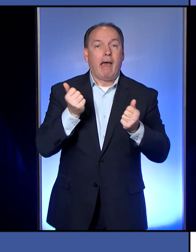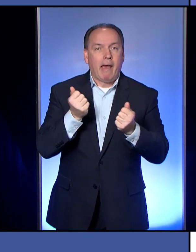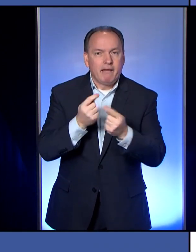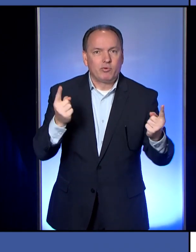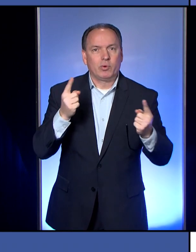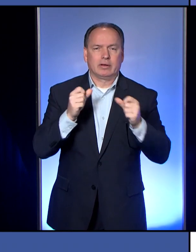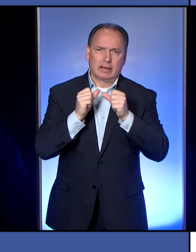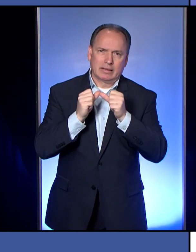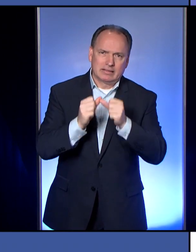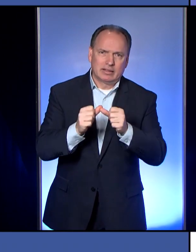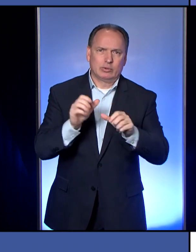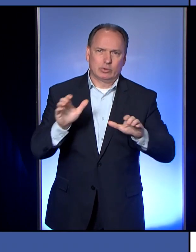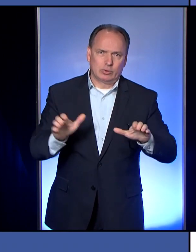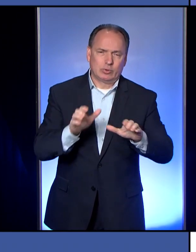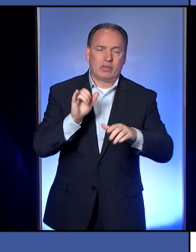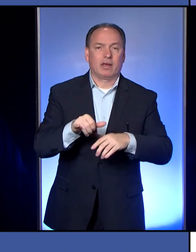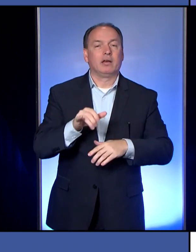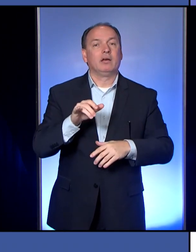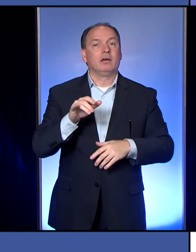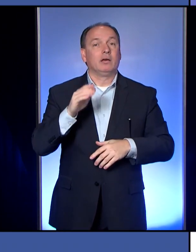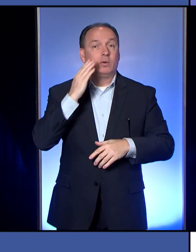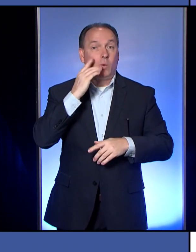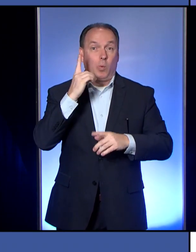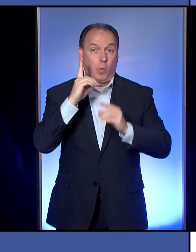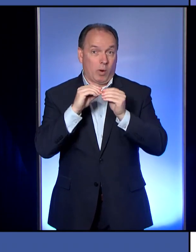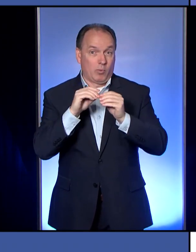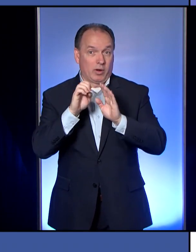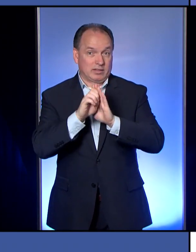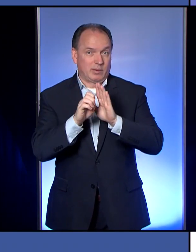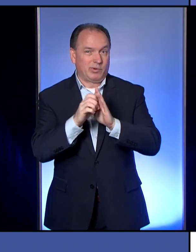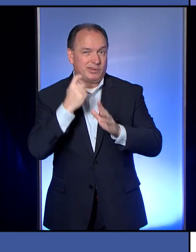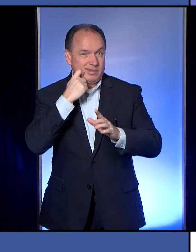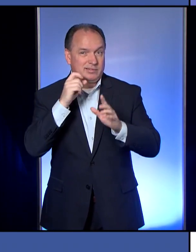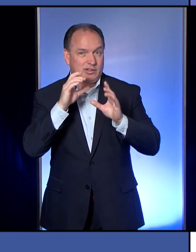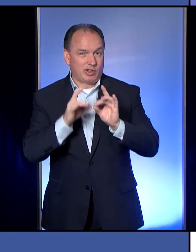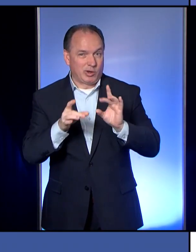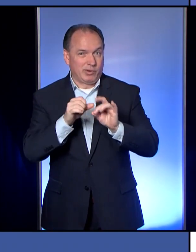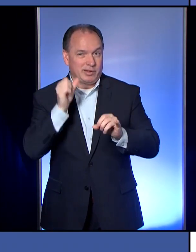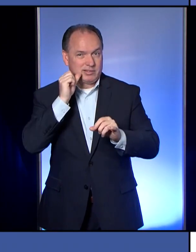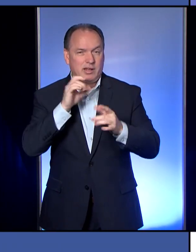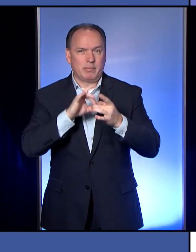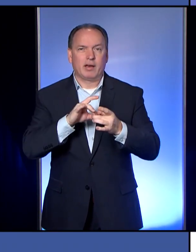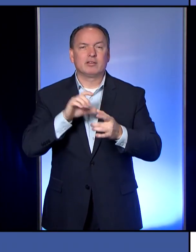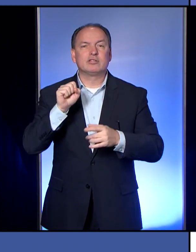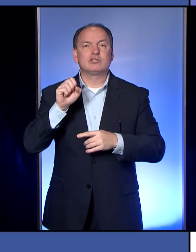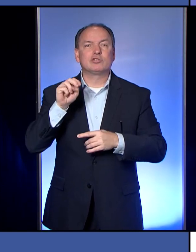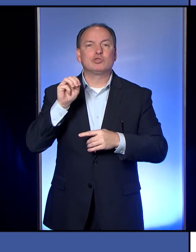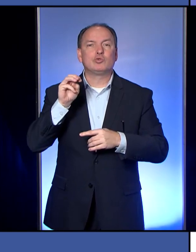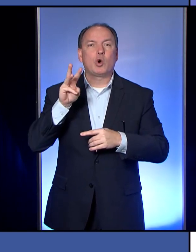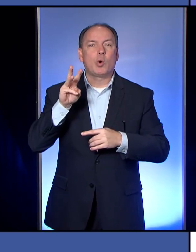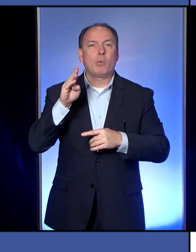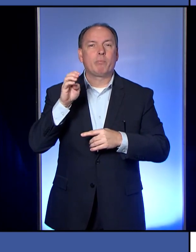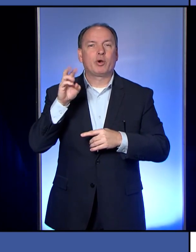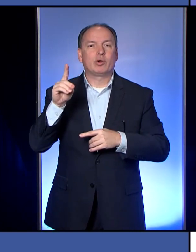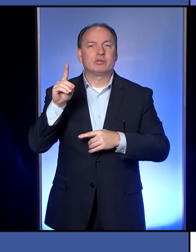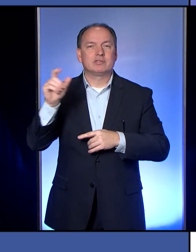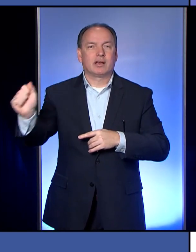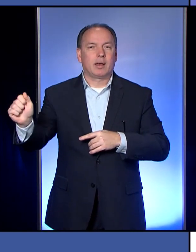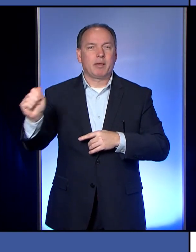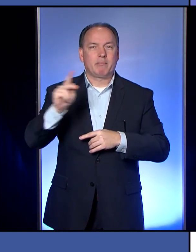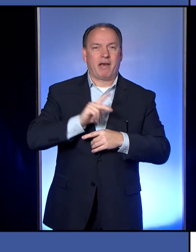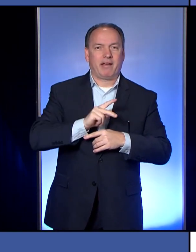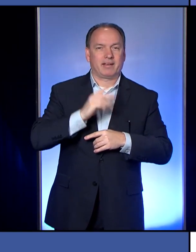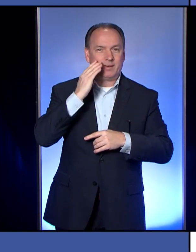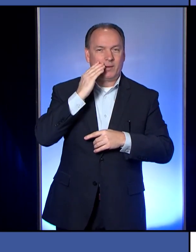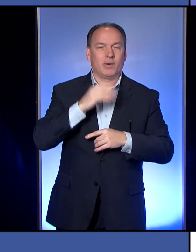to continue to do. You know, just one more example. I was talking yesterday about the snowbirds coming back and just an example of how you could help them out by